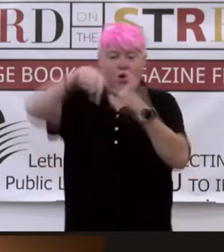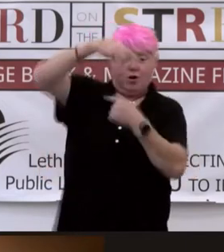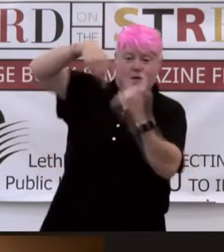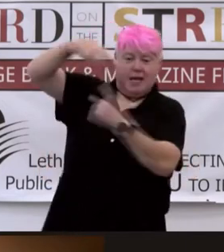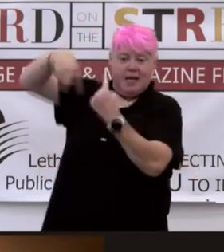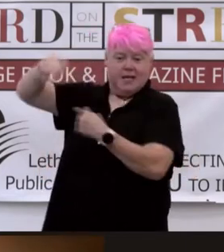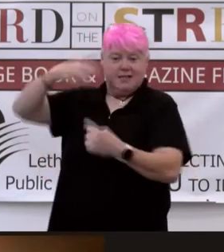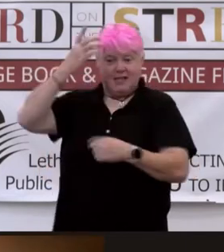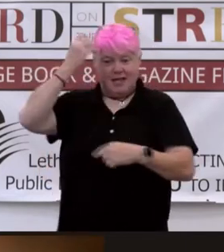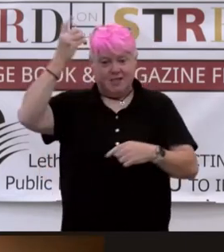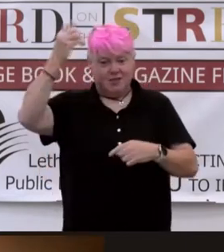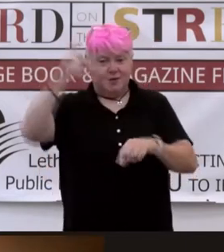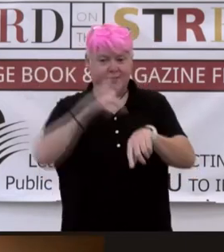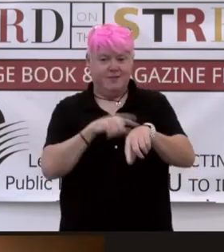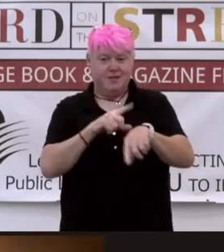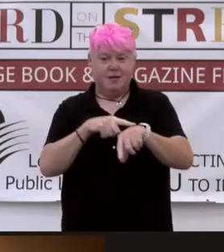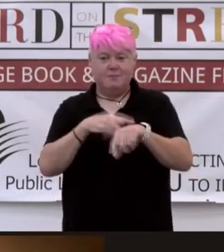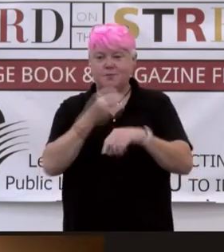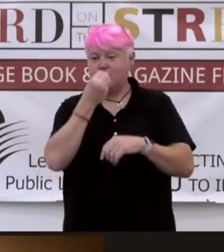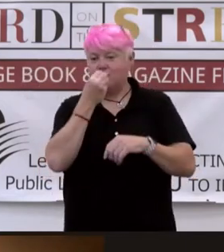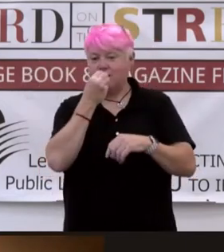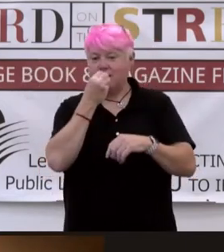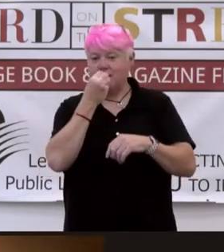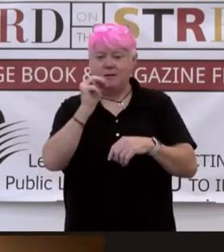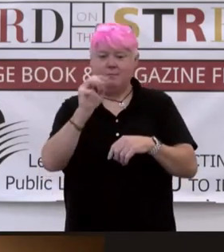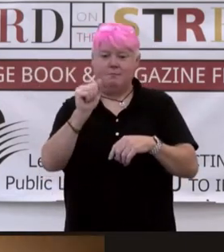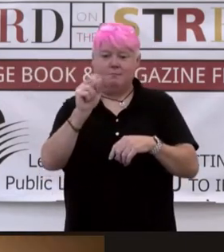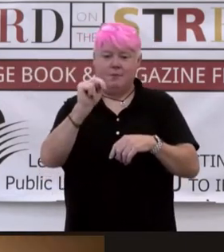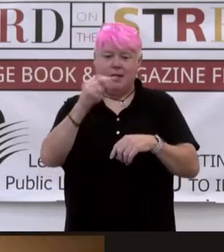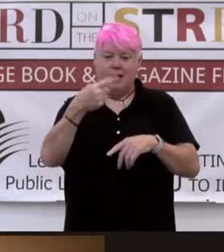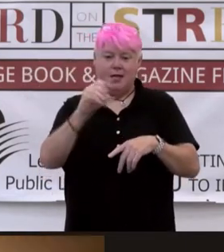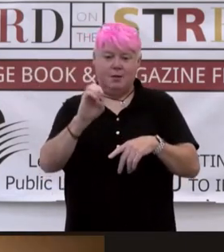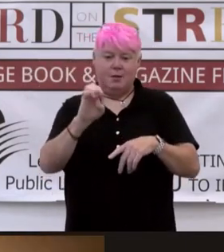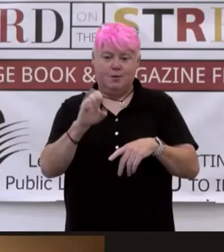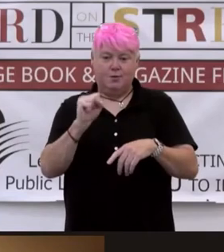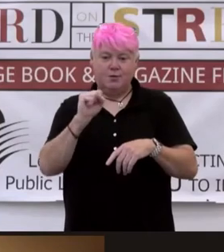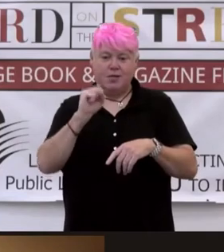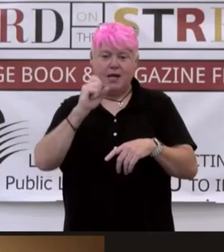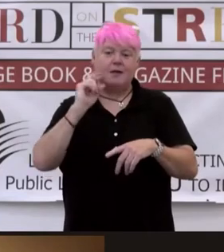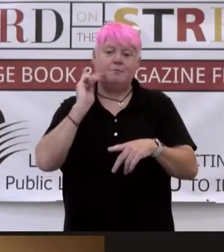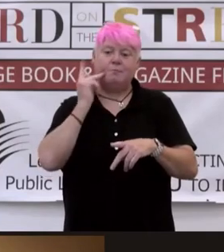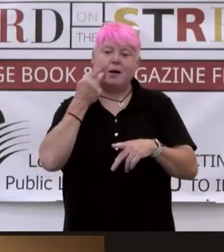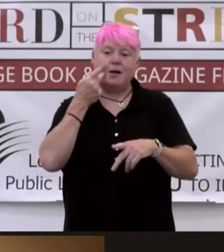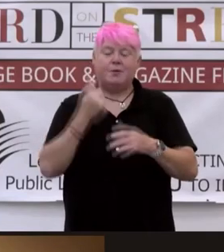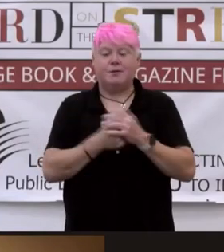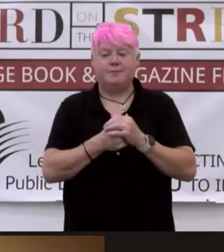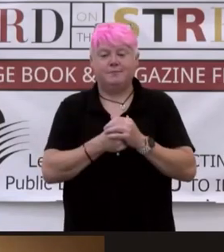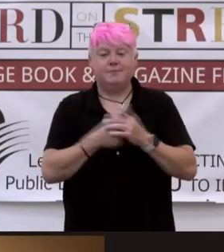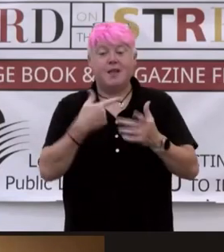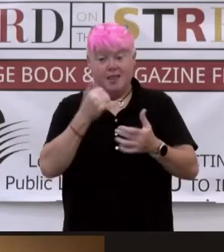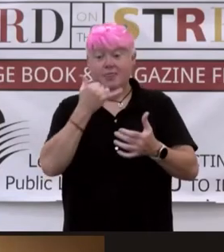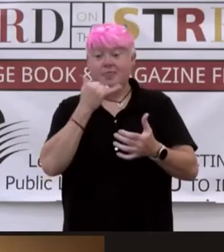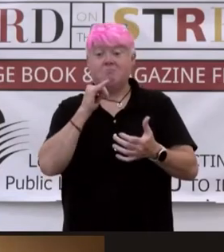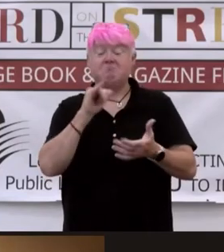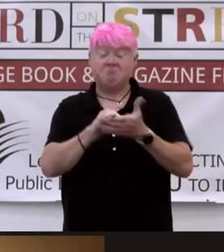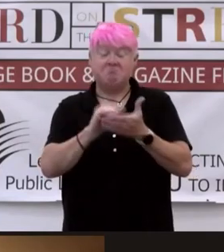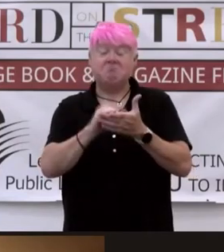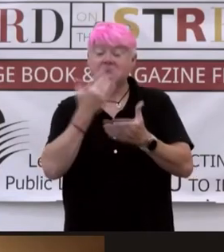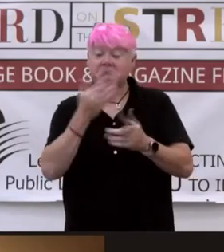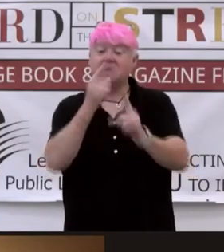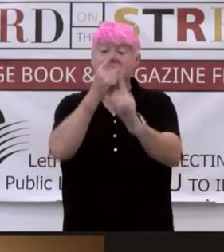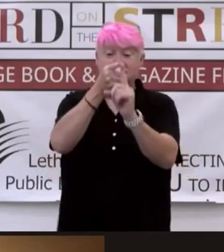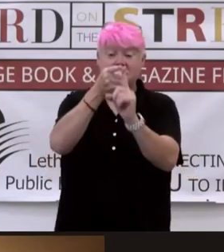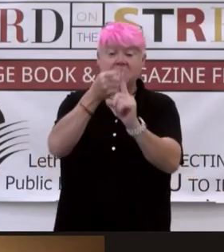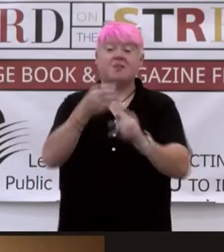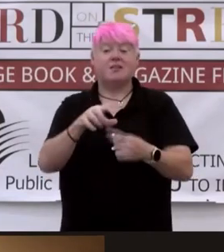of a time when you can exist solely on mangoes and pineapple, which I think is a very solid goal, especially in the